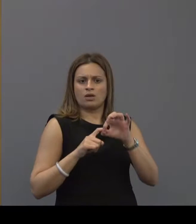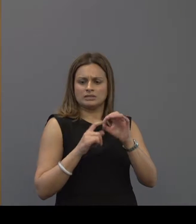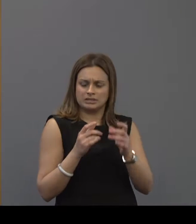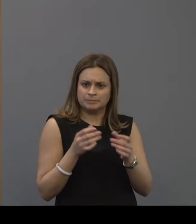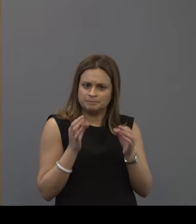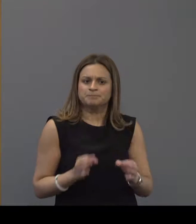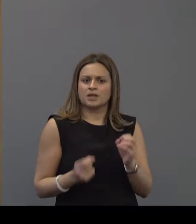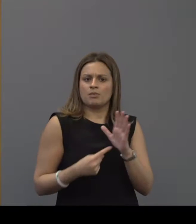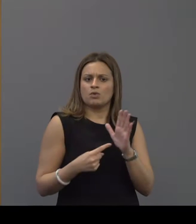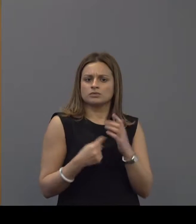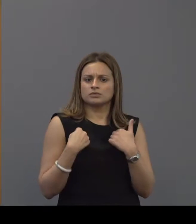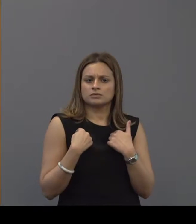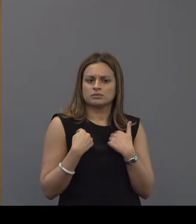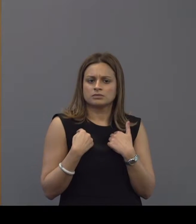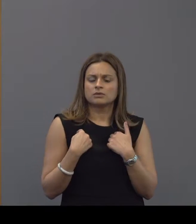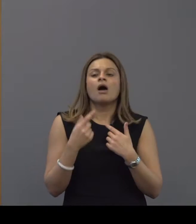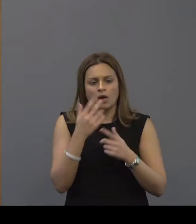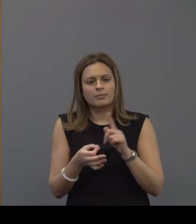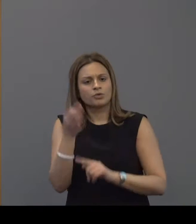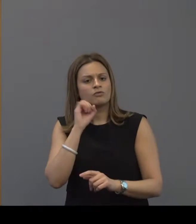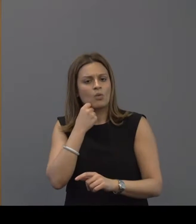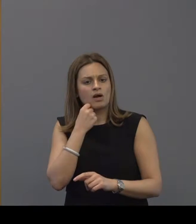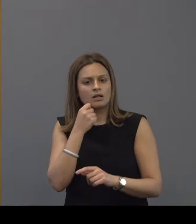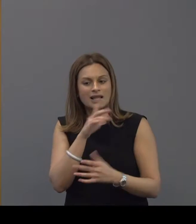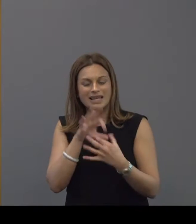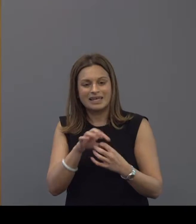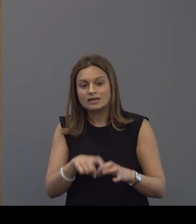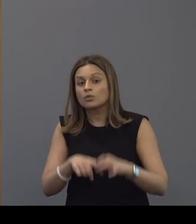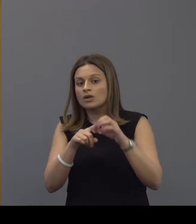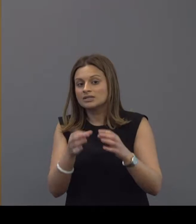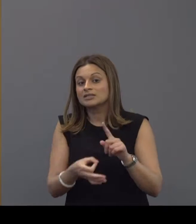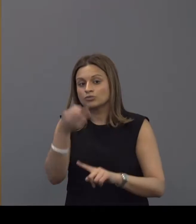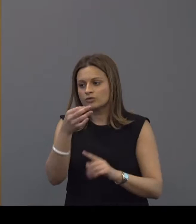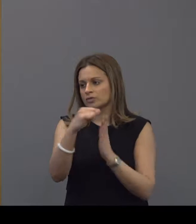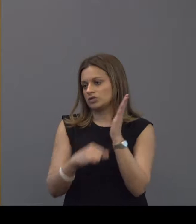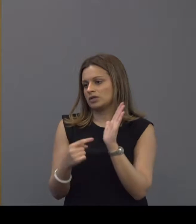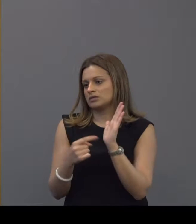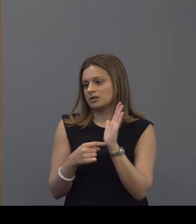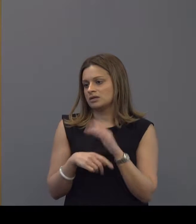quality seriously and we're going to improve this is about a quality improvement agenda